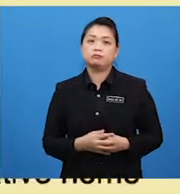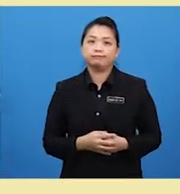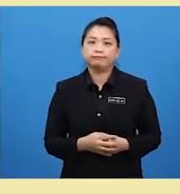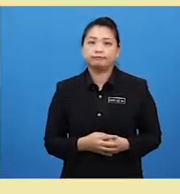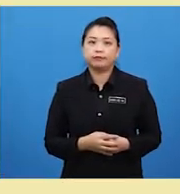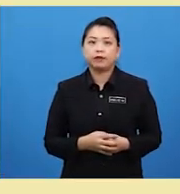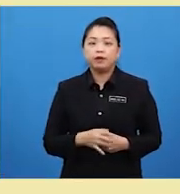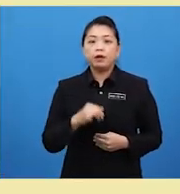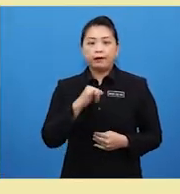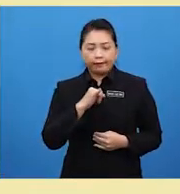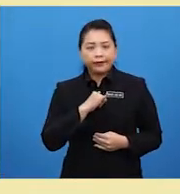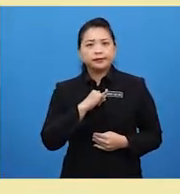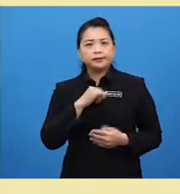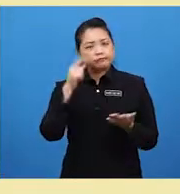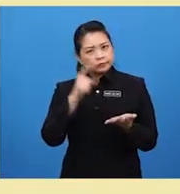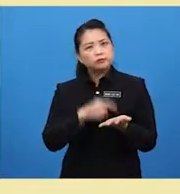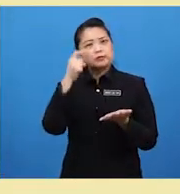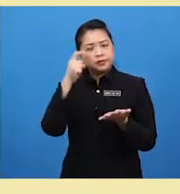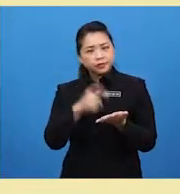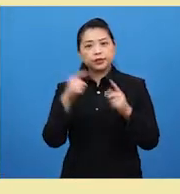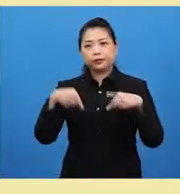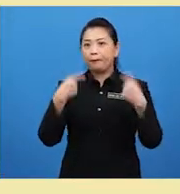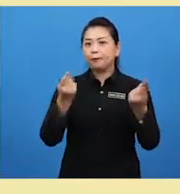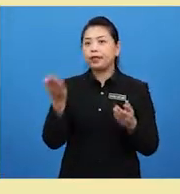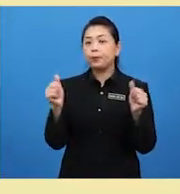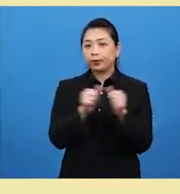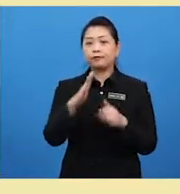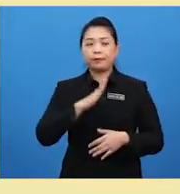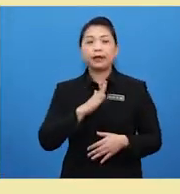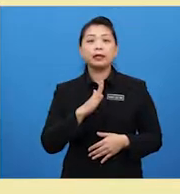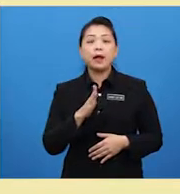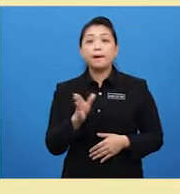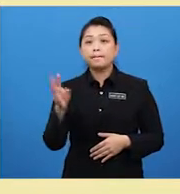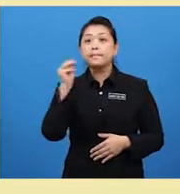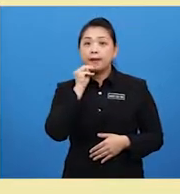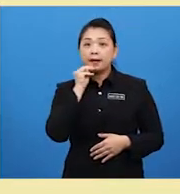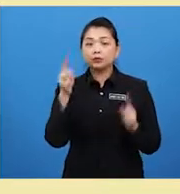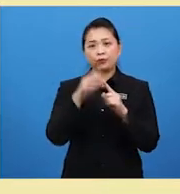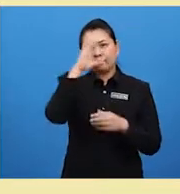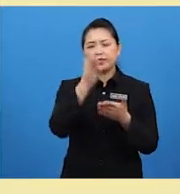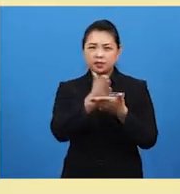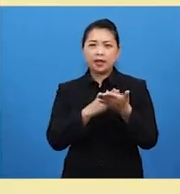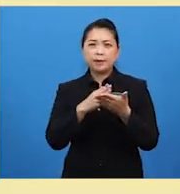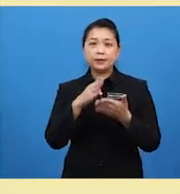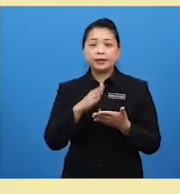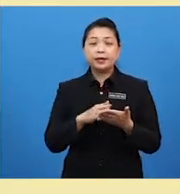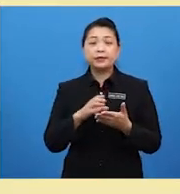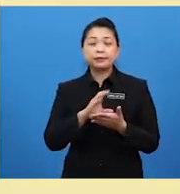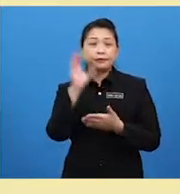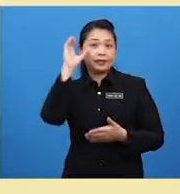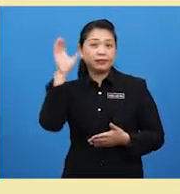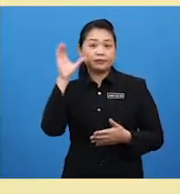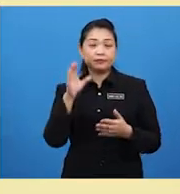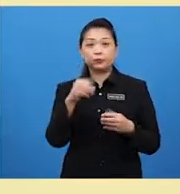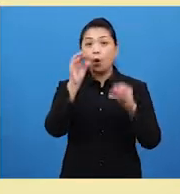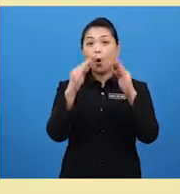I occasionally go there with my mum to find some creative home deco. How